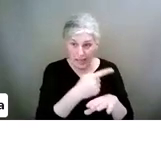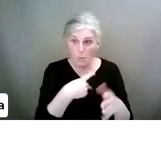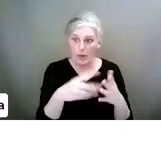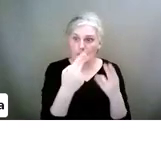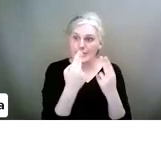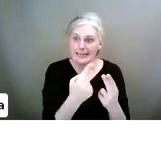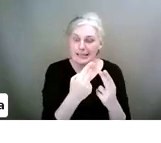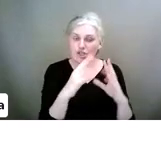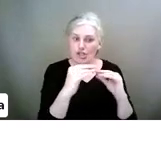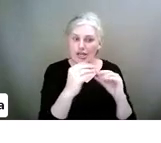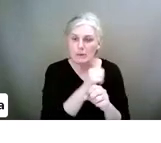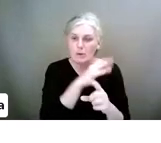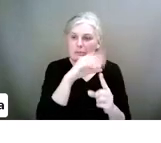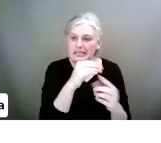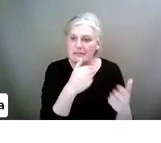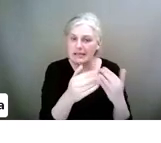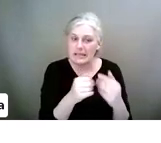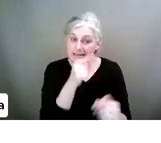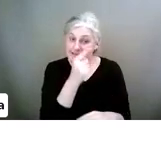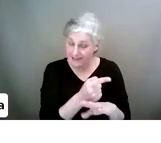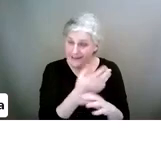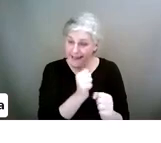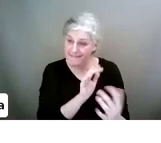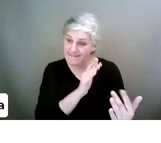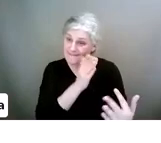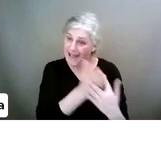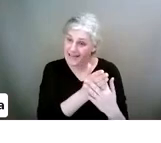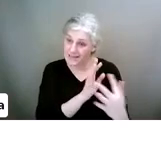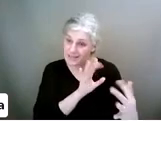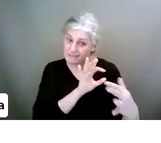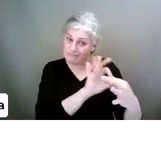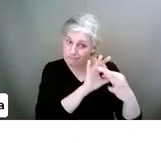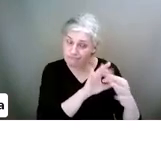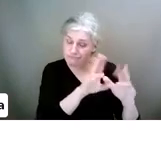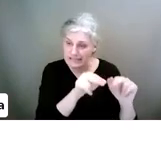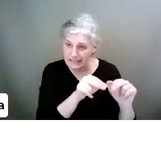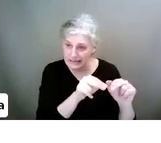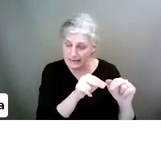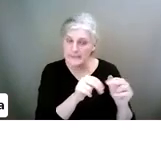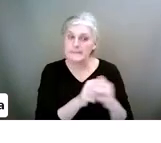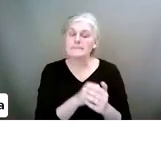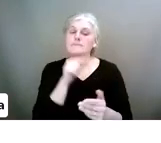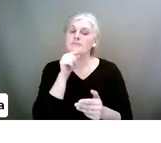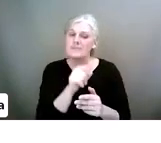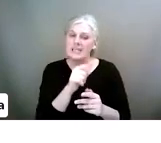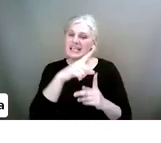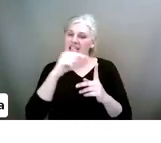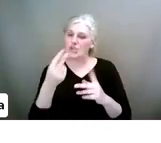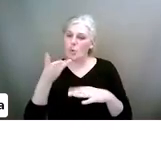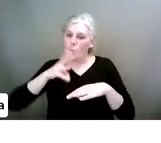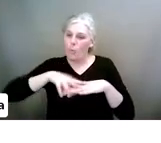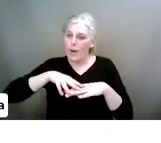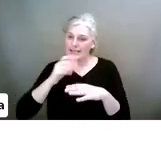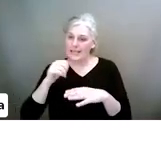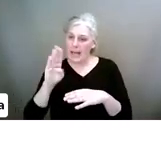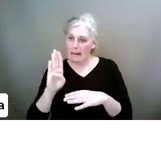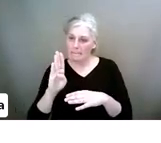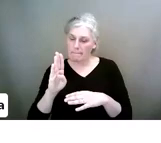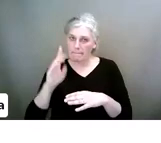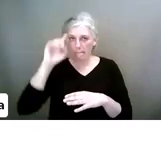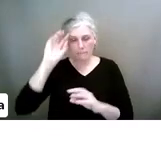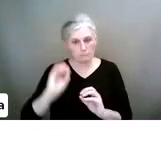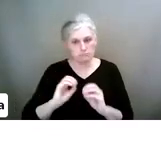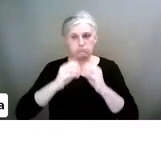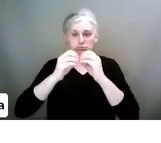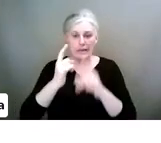you need to talk to them about things. OK. So this is something that the Digital Wellness Lab came up with to help children